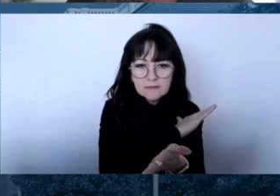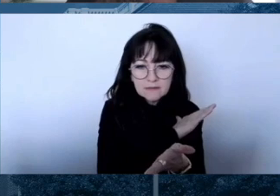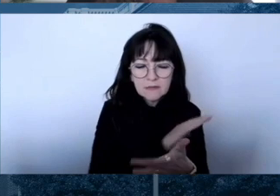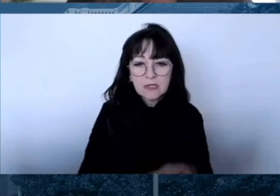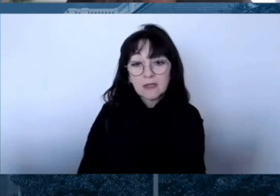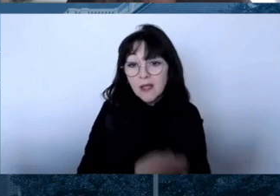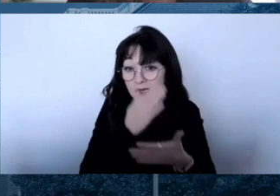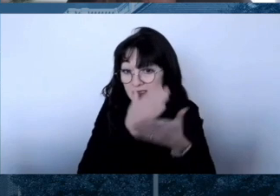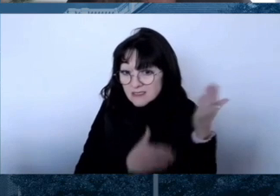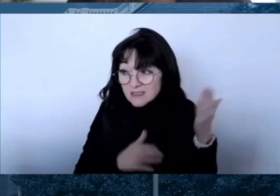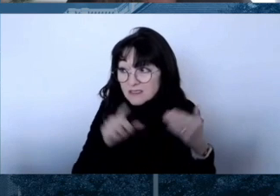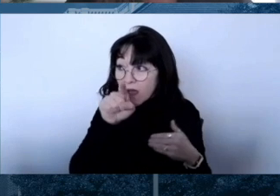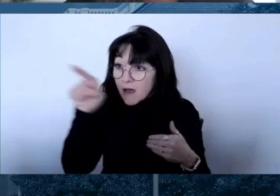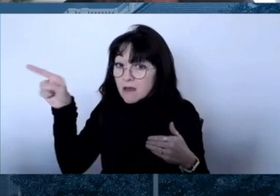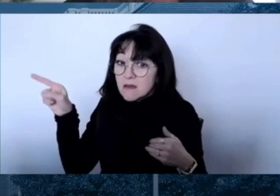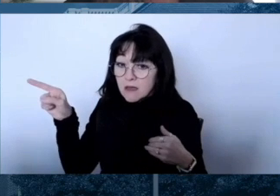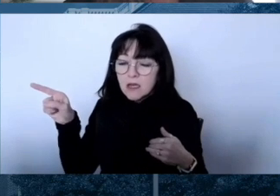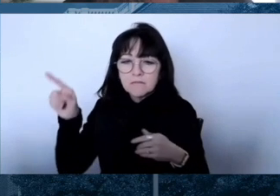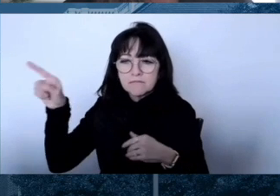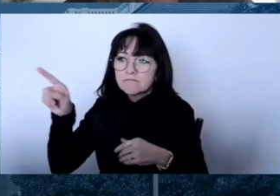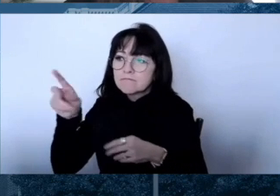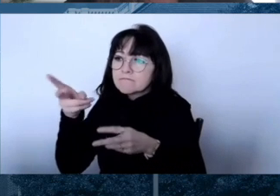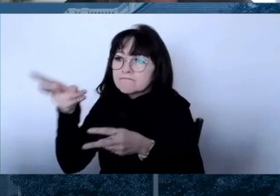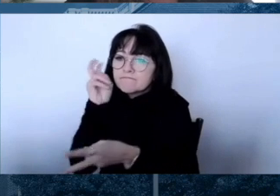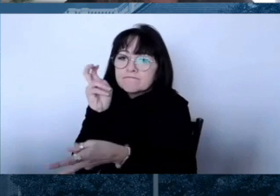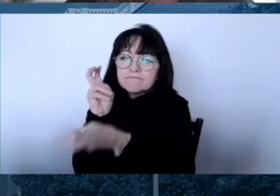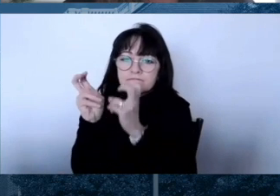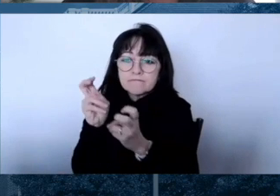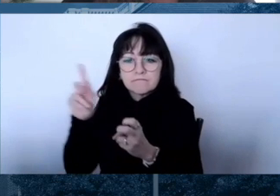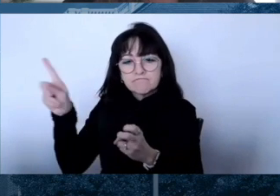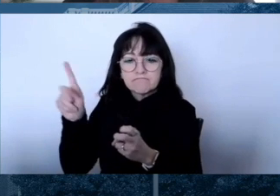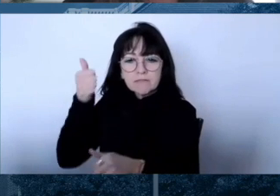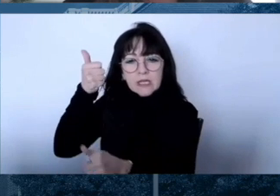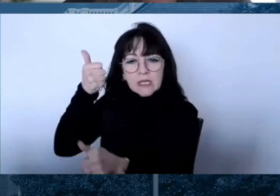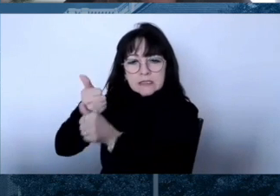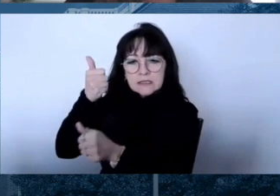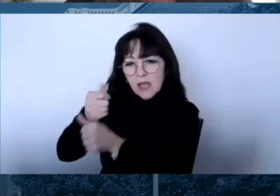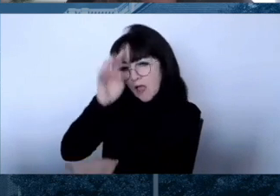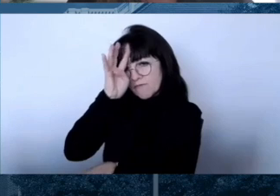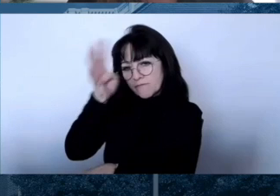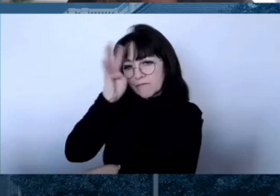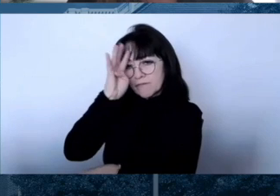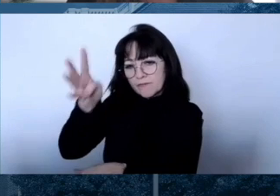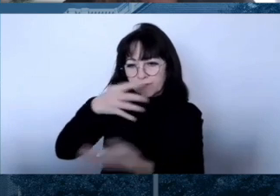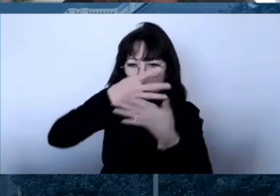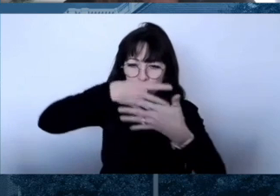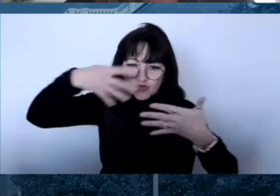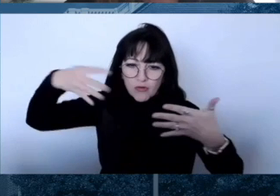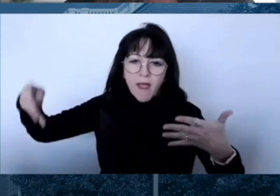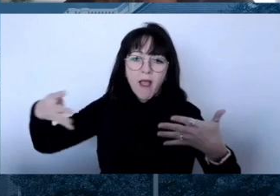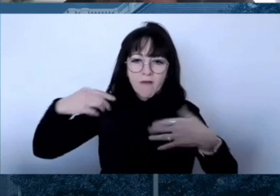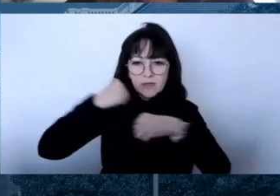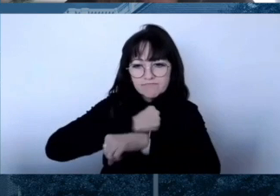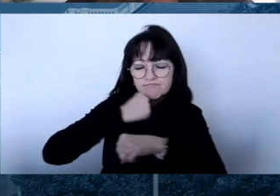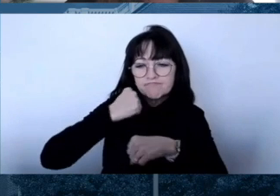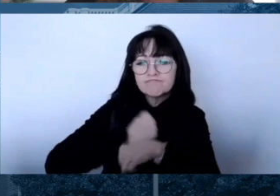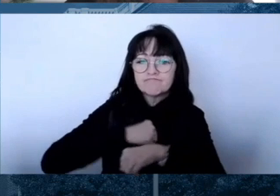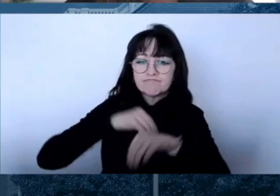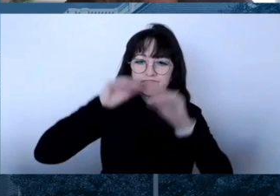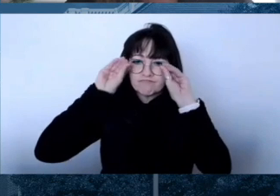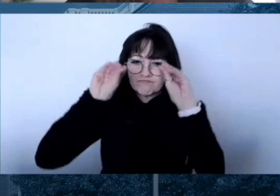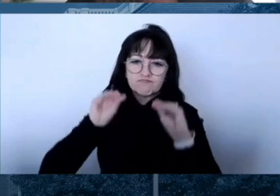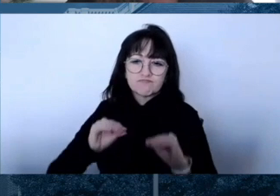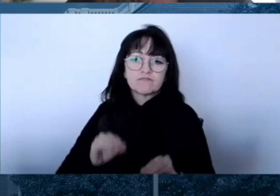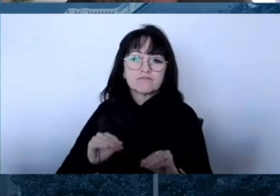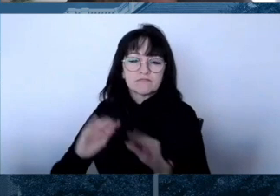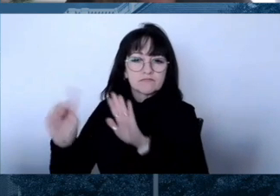diagrams that look official, but don't tell the whole story is something we see. Similarly, adding an